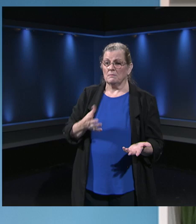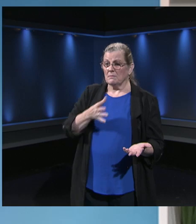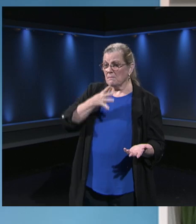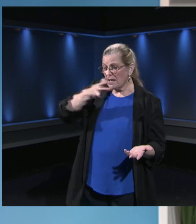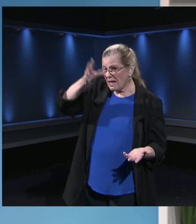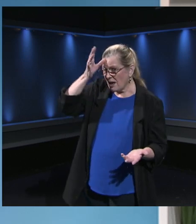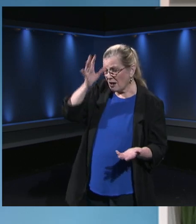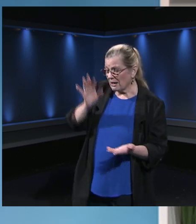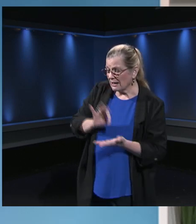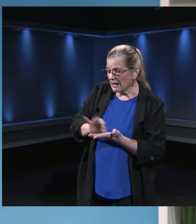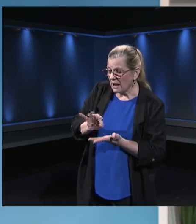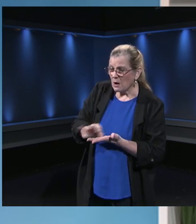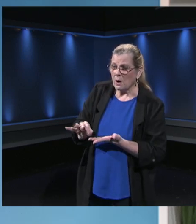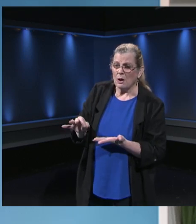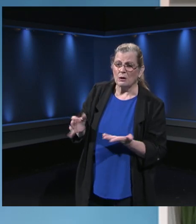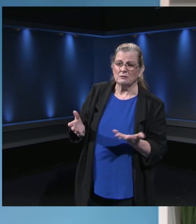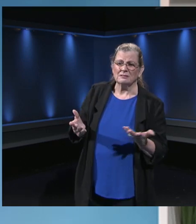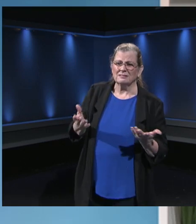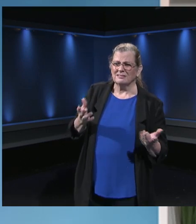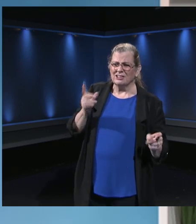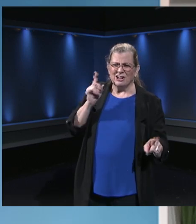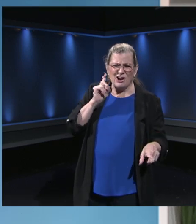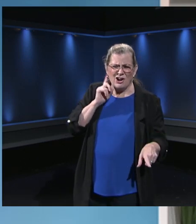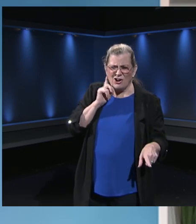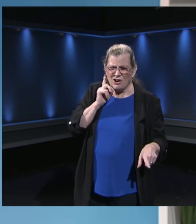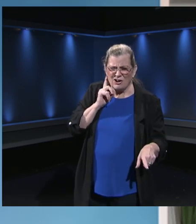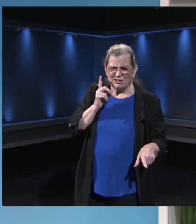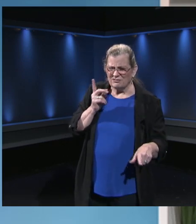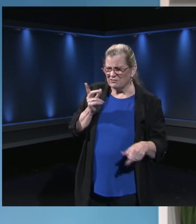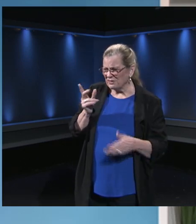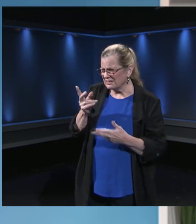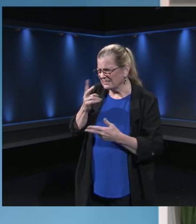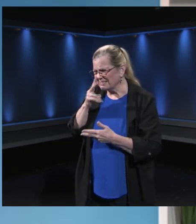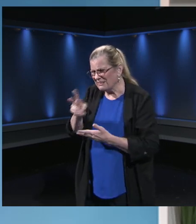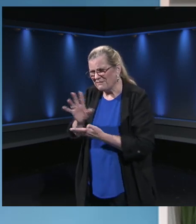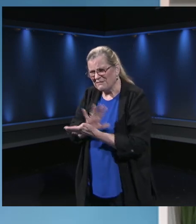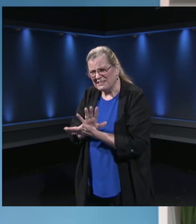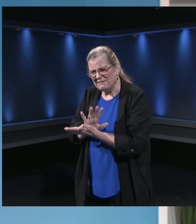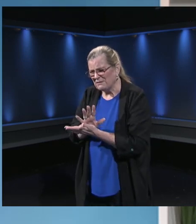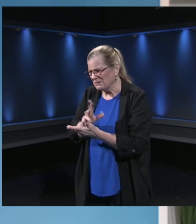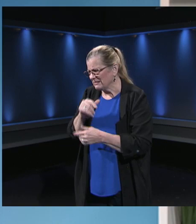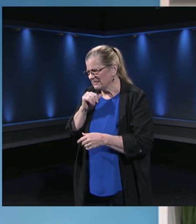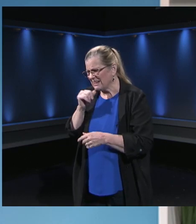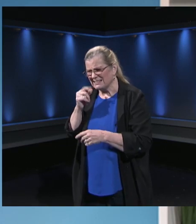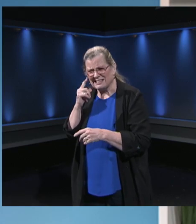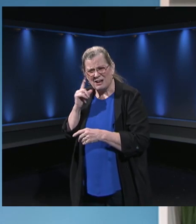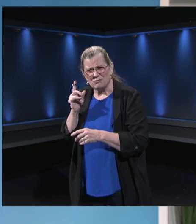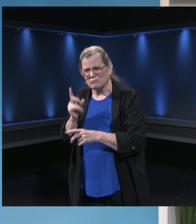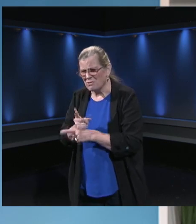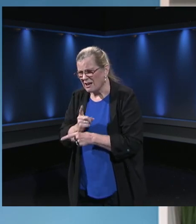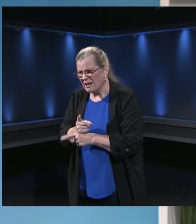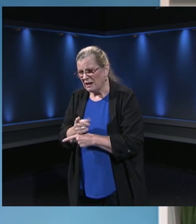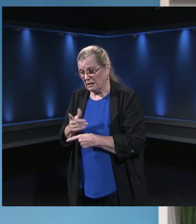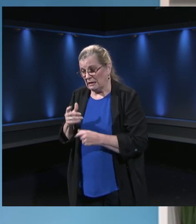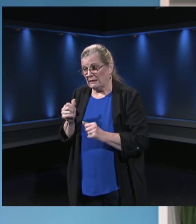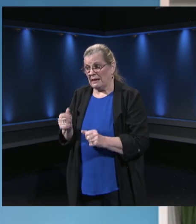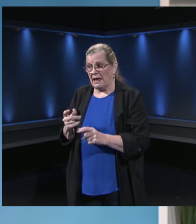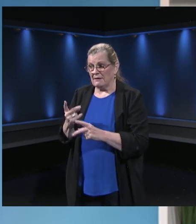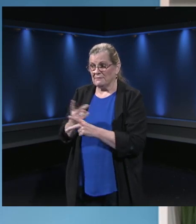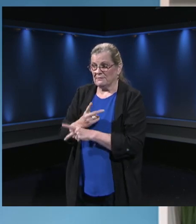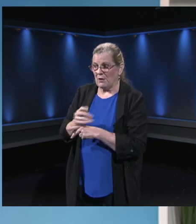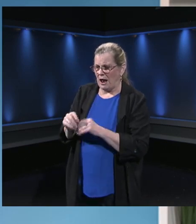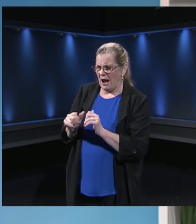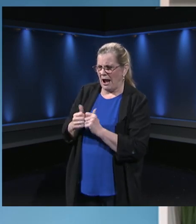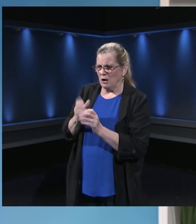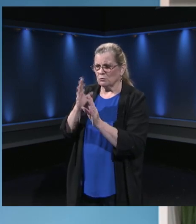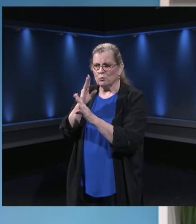things, audio troubleshooting, video troubleshooting for their kids, computers, that kind of thing. And there is language support on that